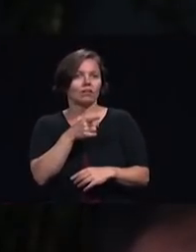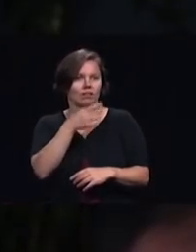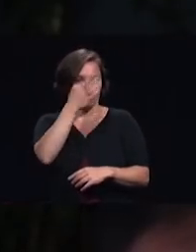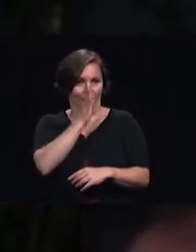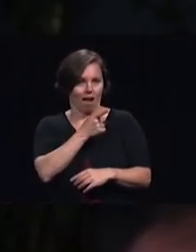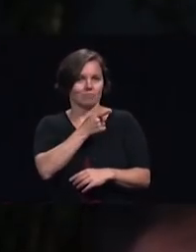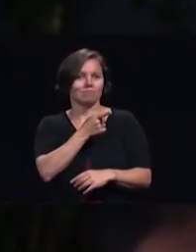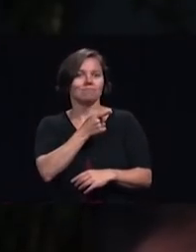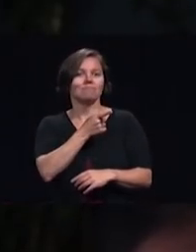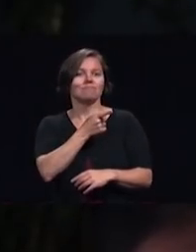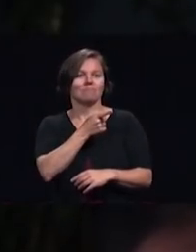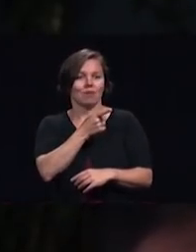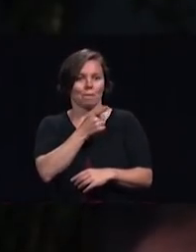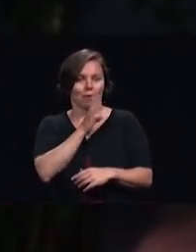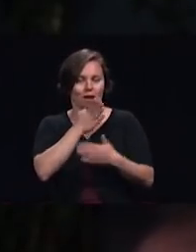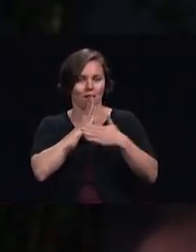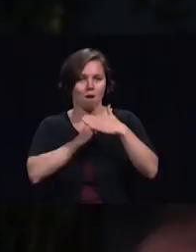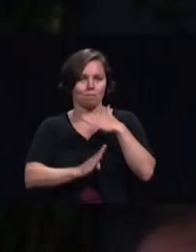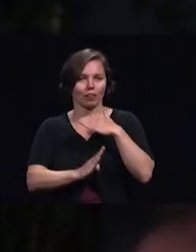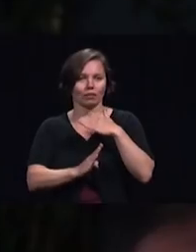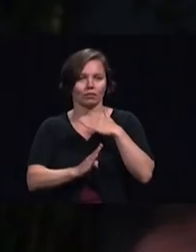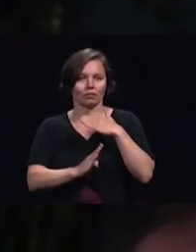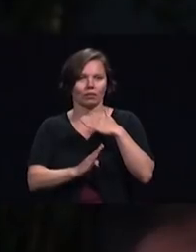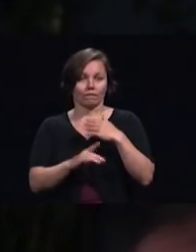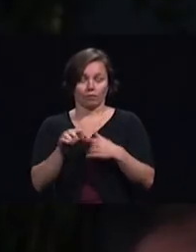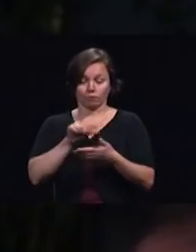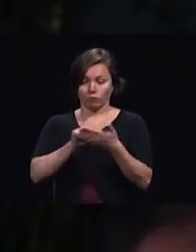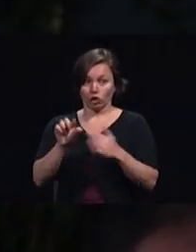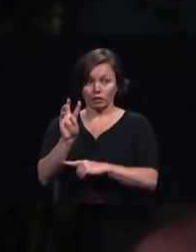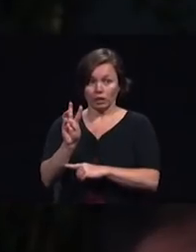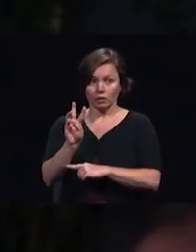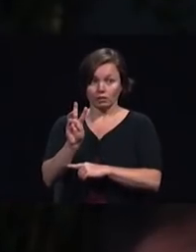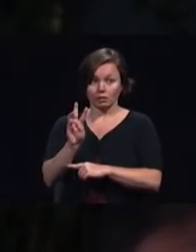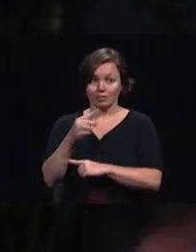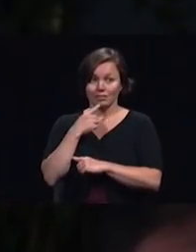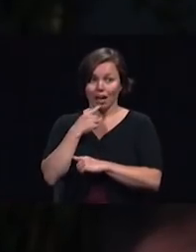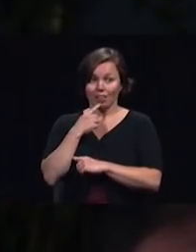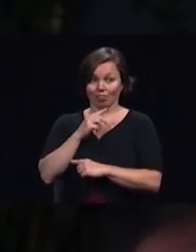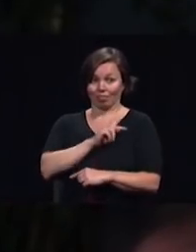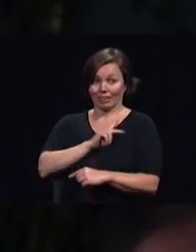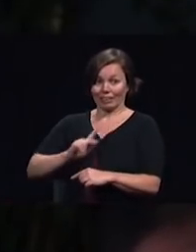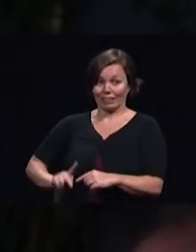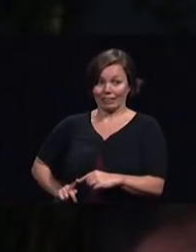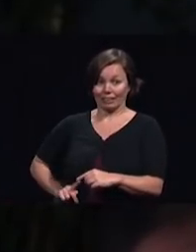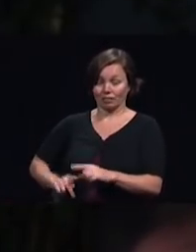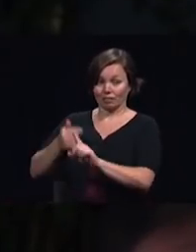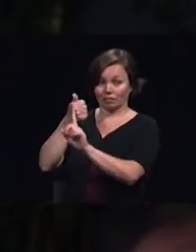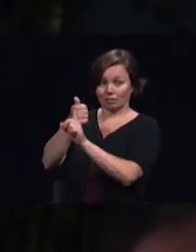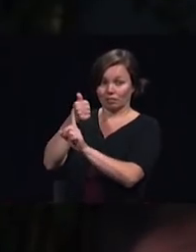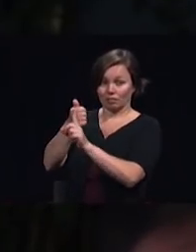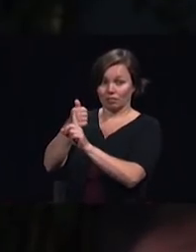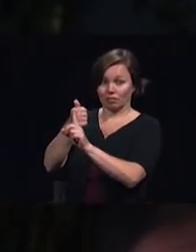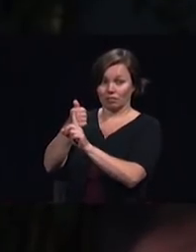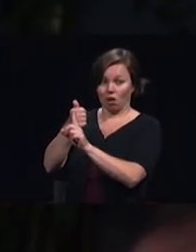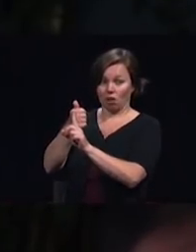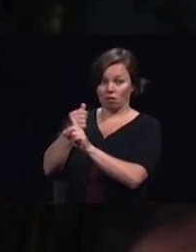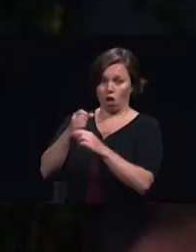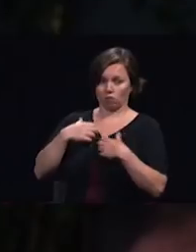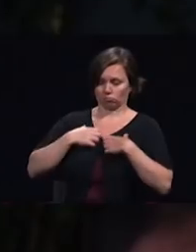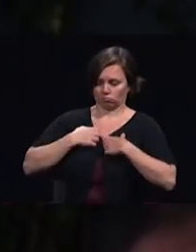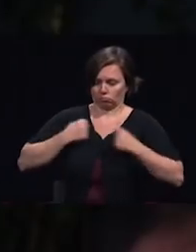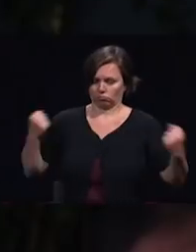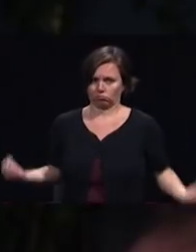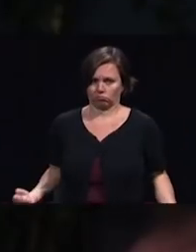the population in fact verse 6 tells us that the king himself took off his royal robe and wore